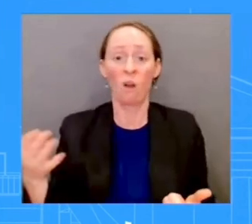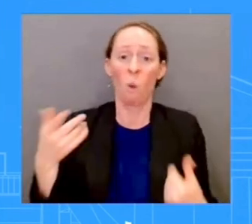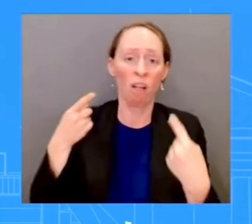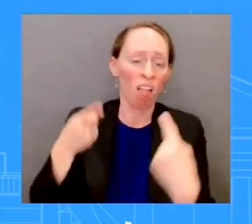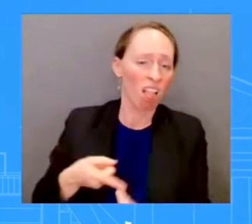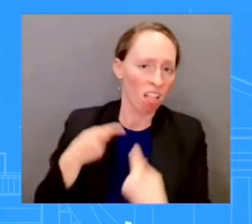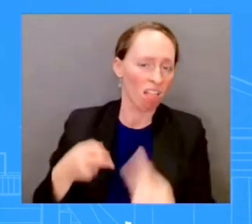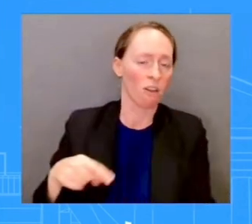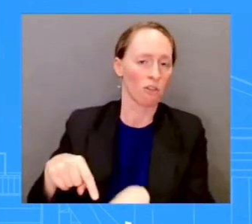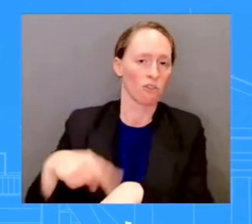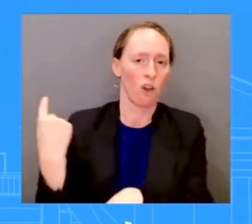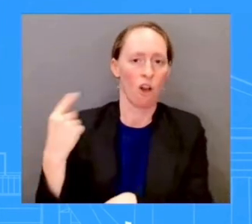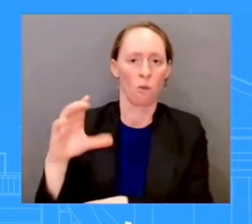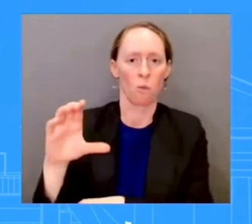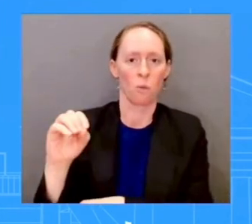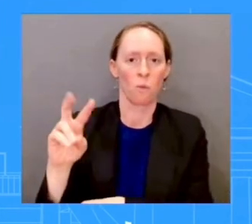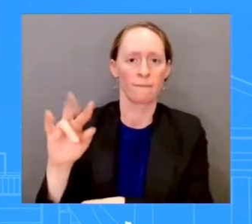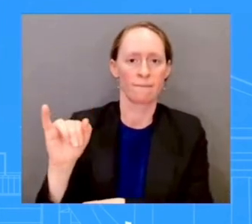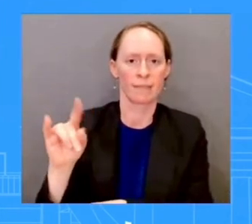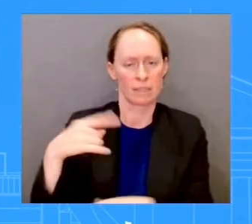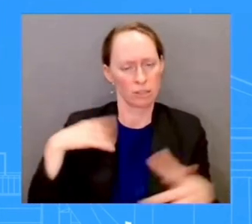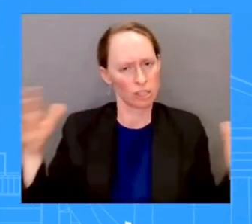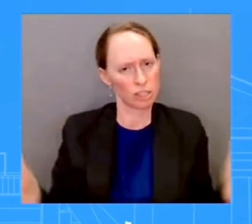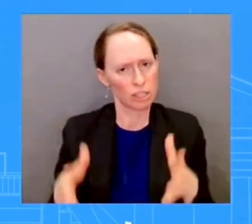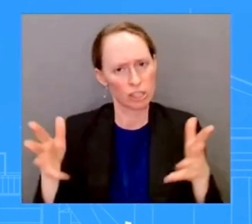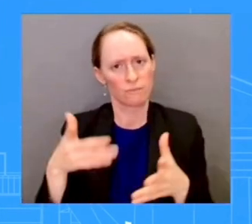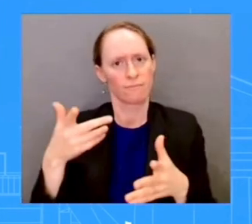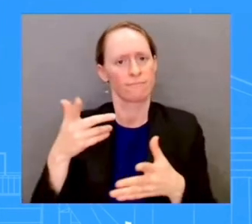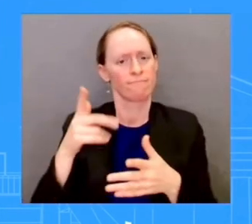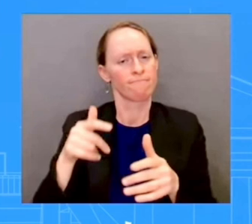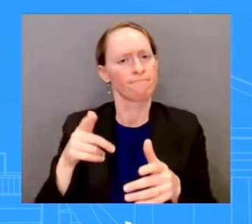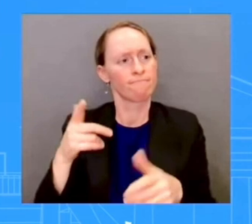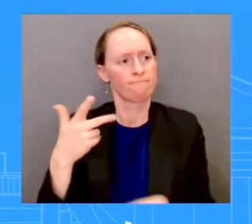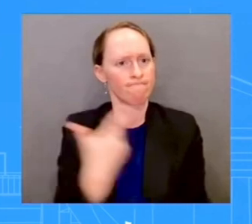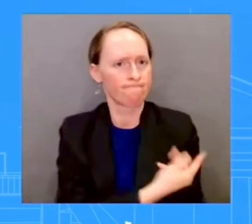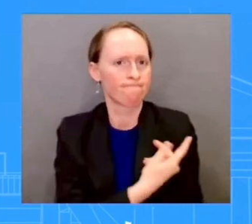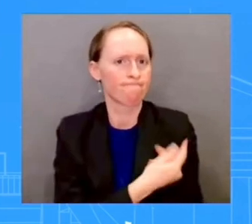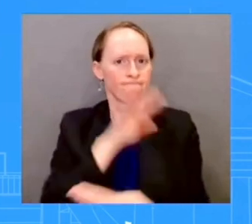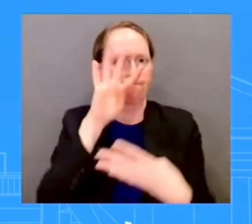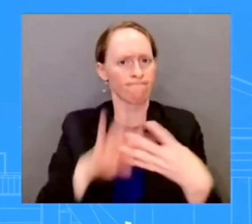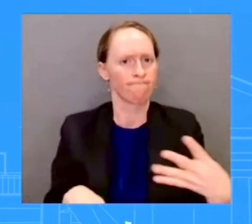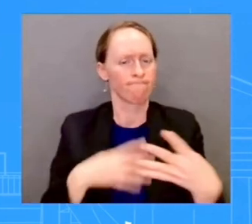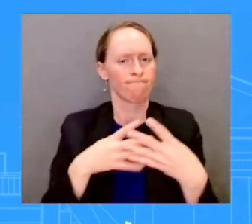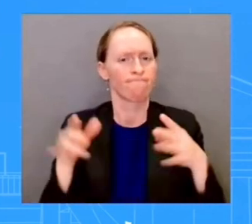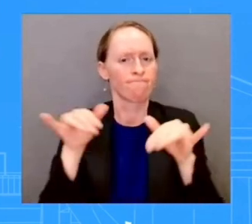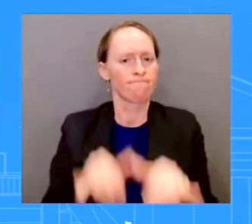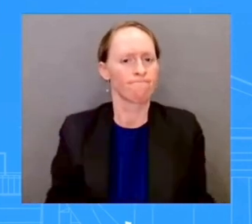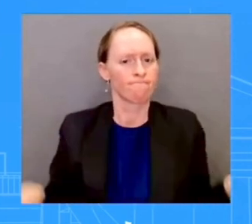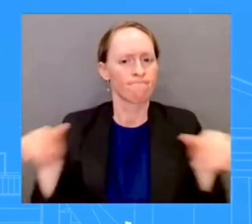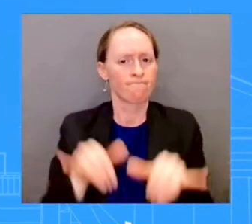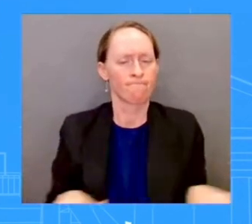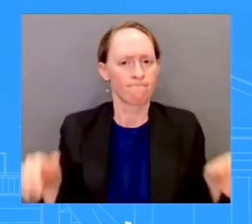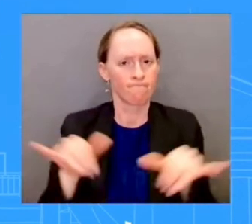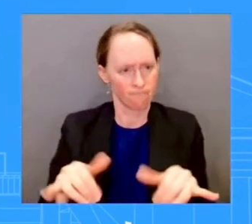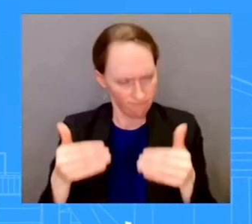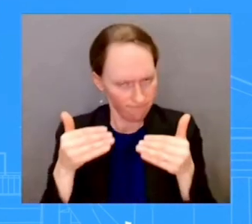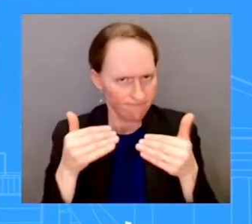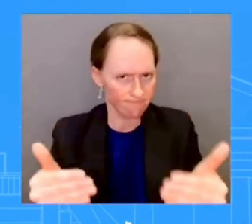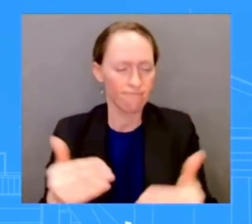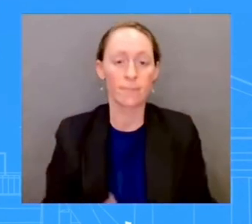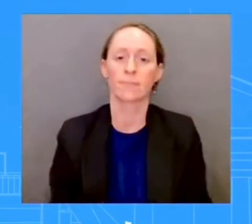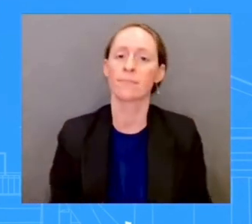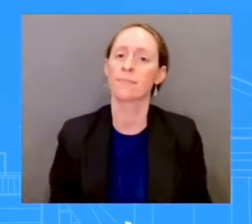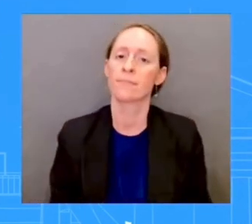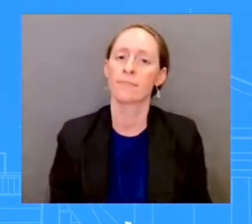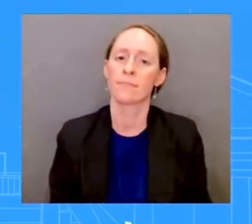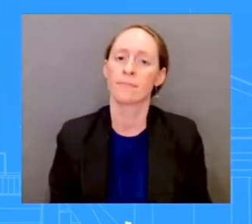with their vaccines. Look, because of this work that this president has done from the beginning of his administration, making sure there was a comprehensive approach with dealing